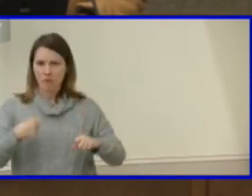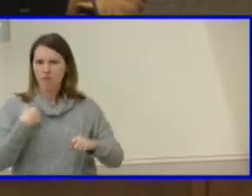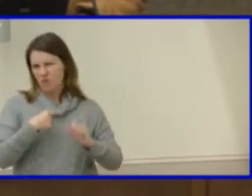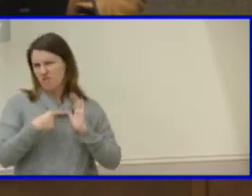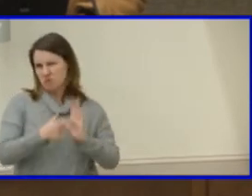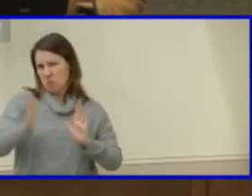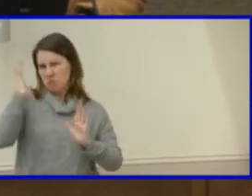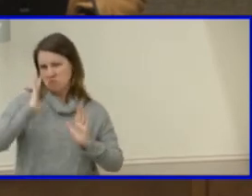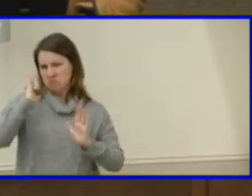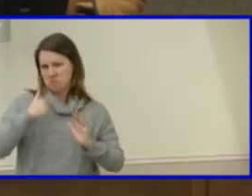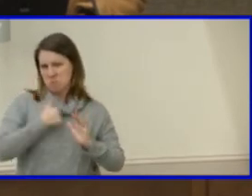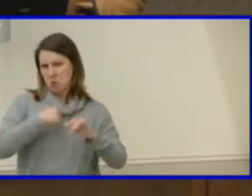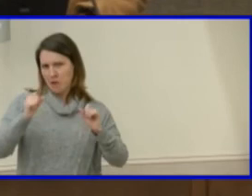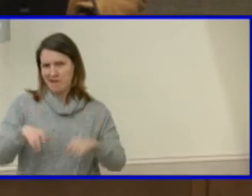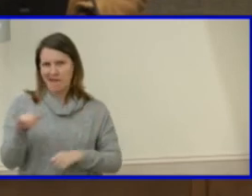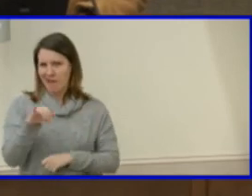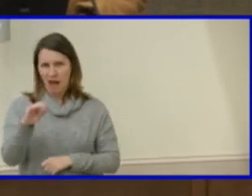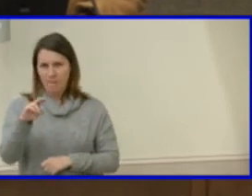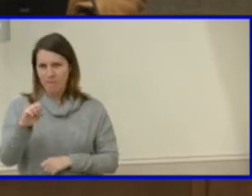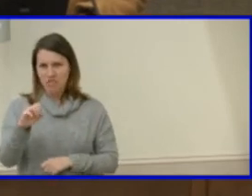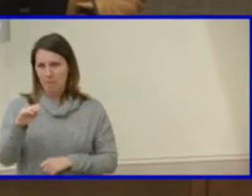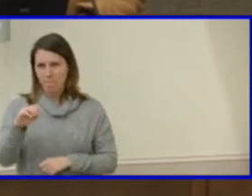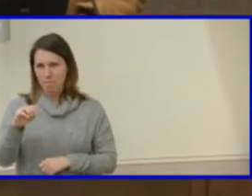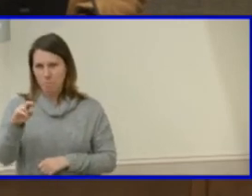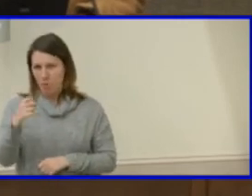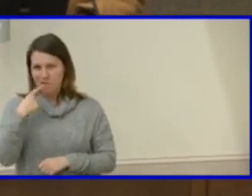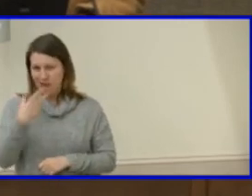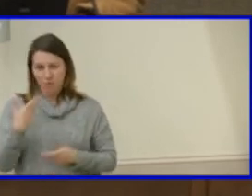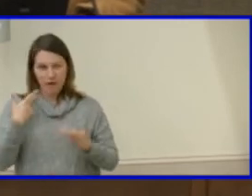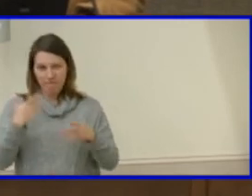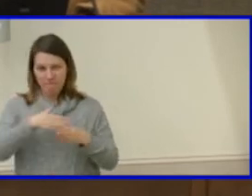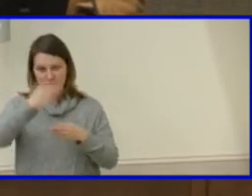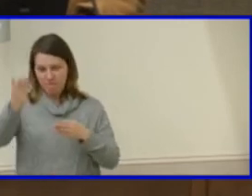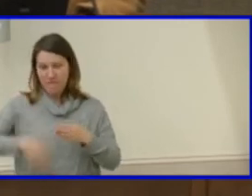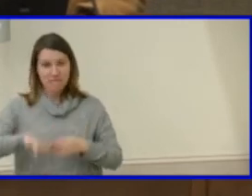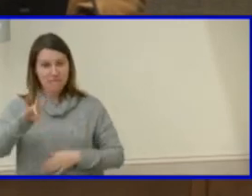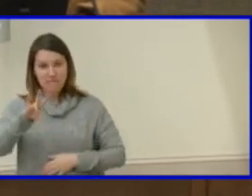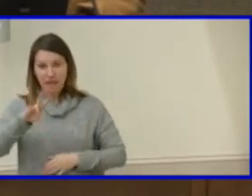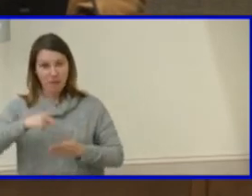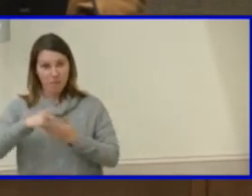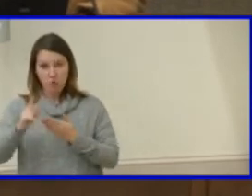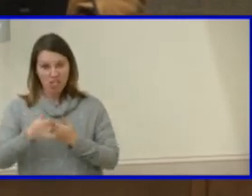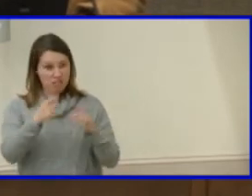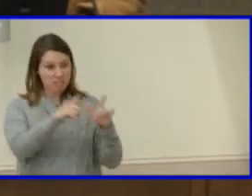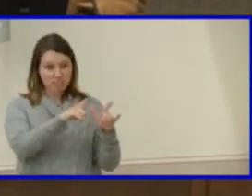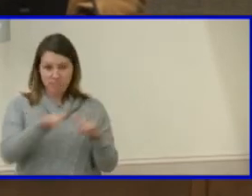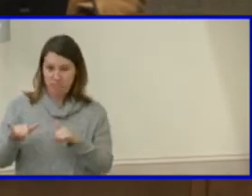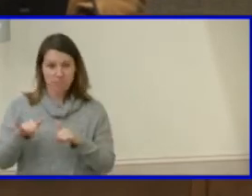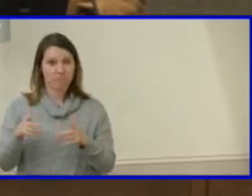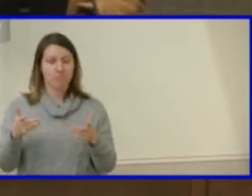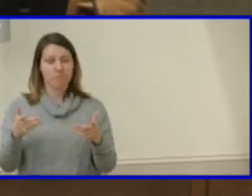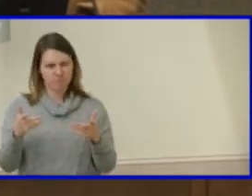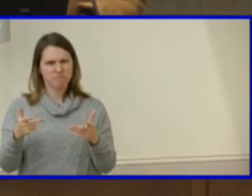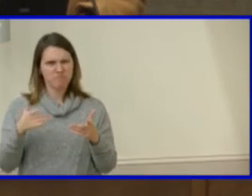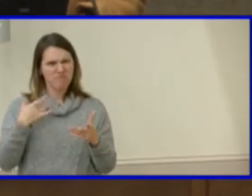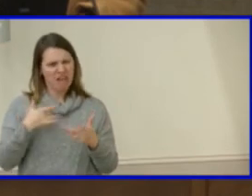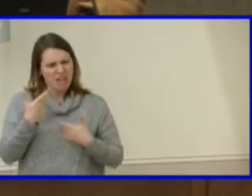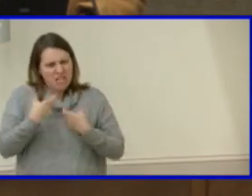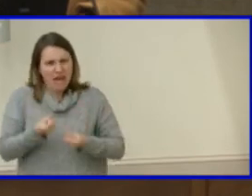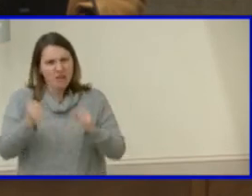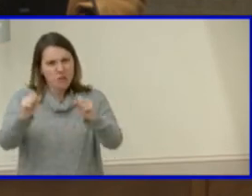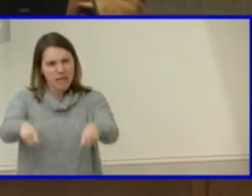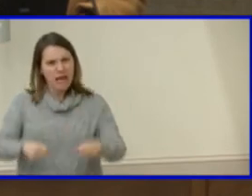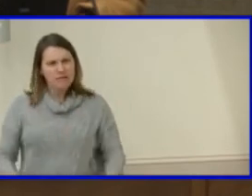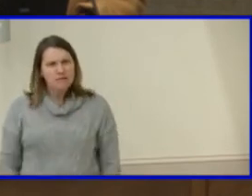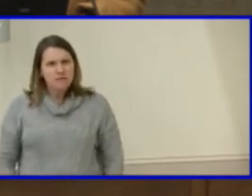past and like this more said in 2017 we completed seven seven projects at one time so i feel pretty confident that we could do that